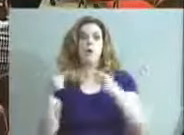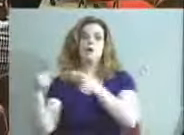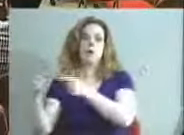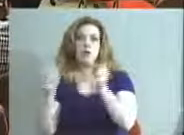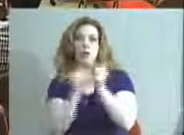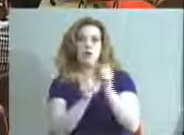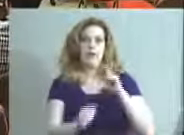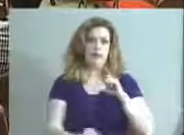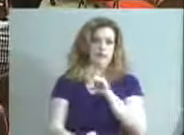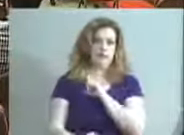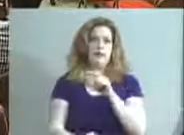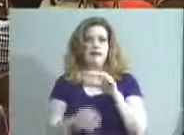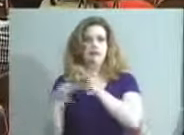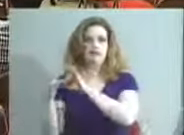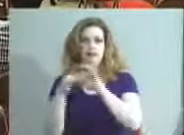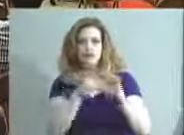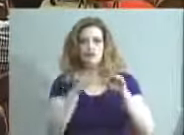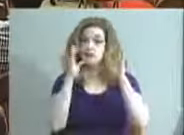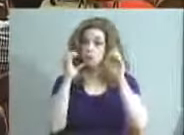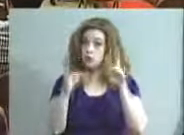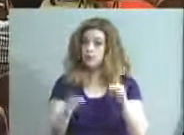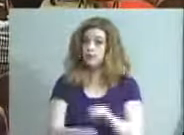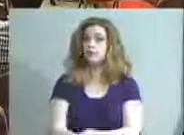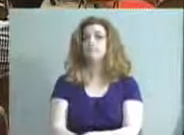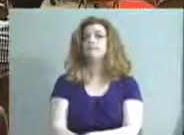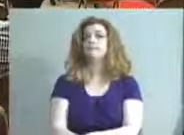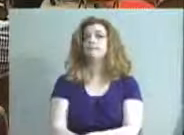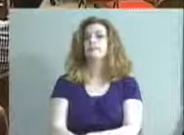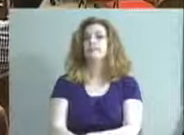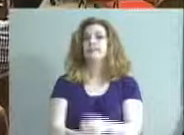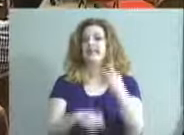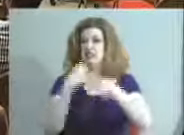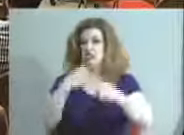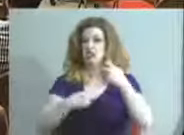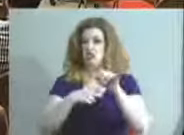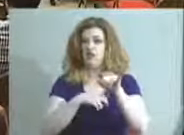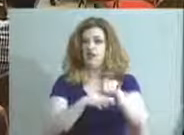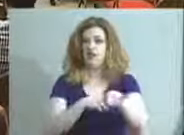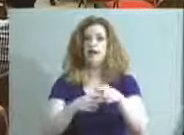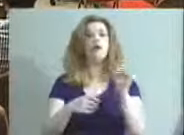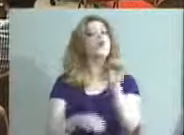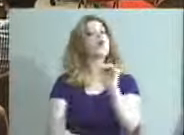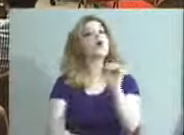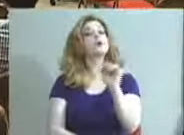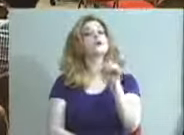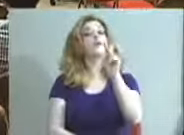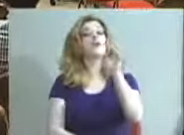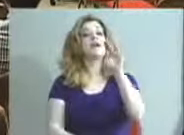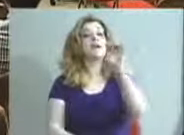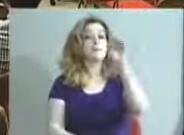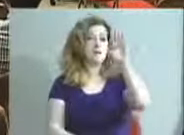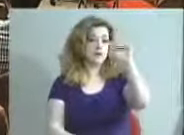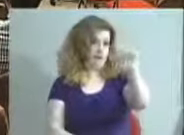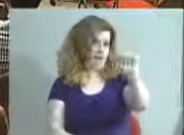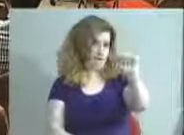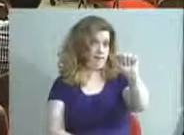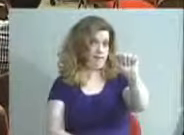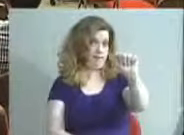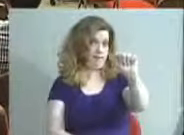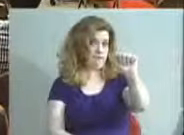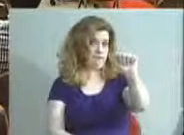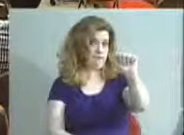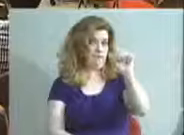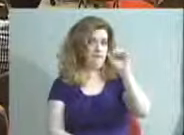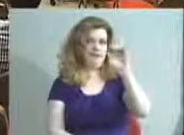legislature in relation to education issues and also the KSBA and